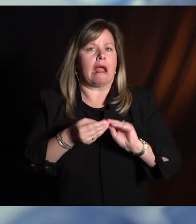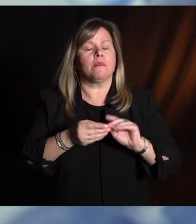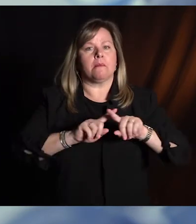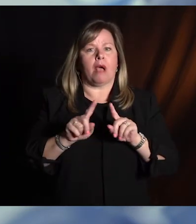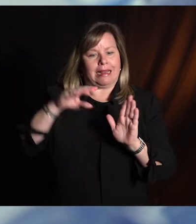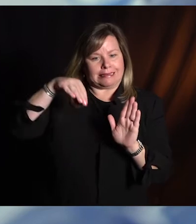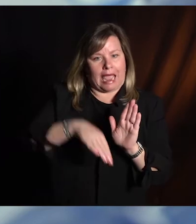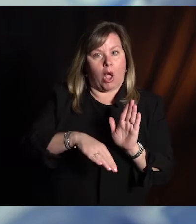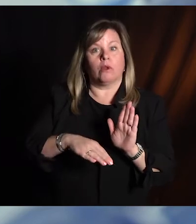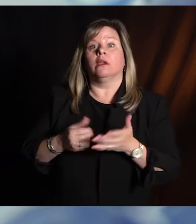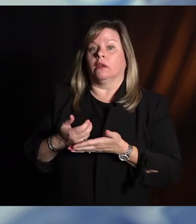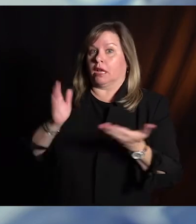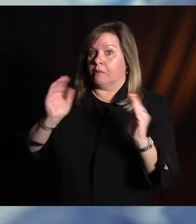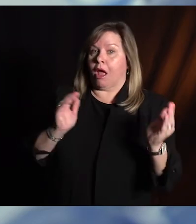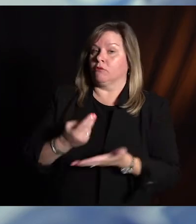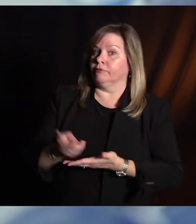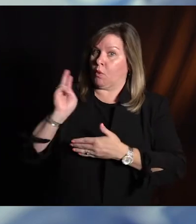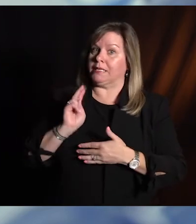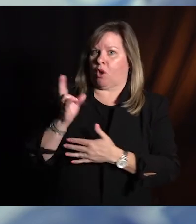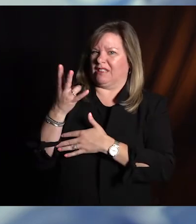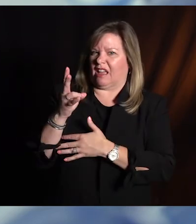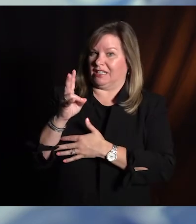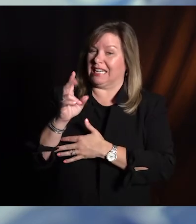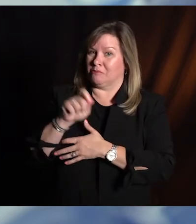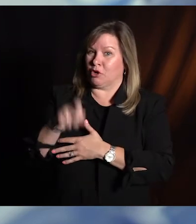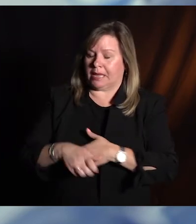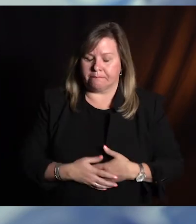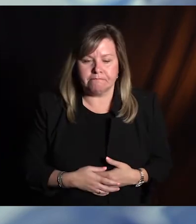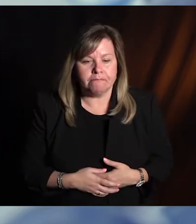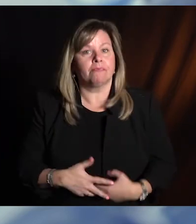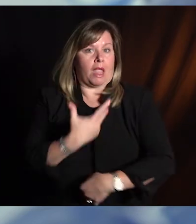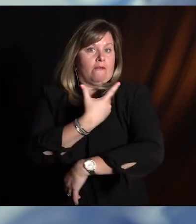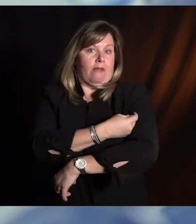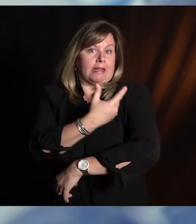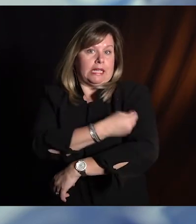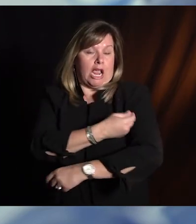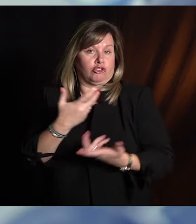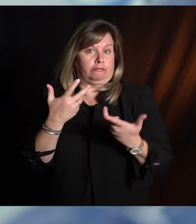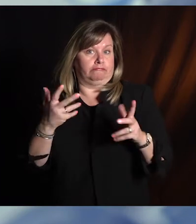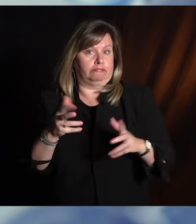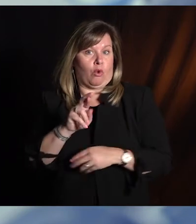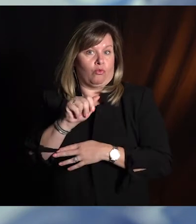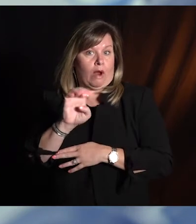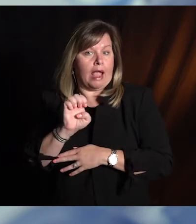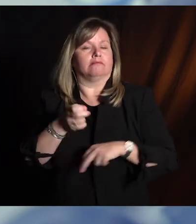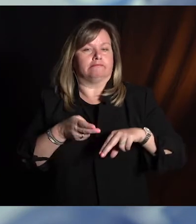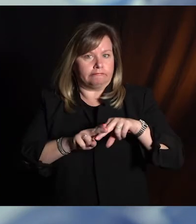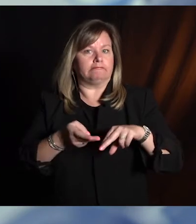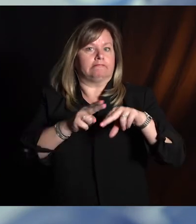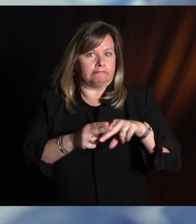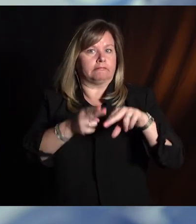percent that it was a few weeks ago. Thankfully our vaccination rate continues to increase. Not as fast as we'd like,